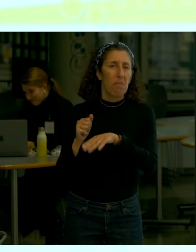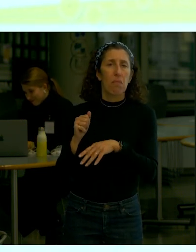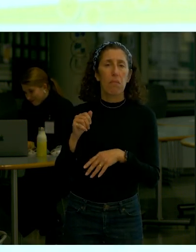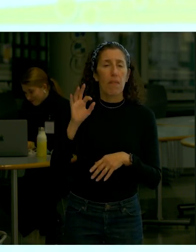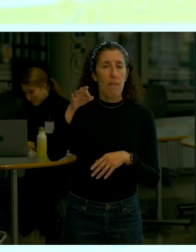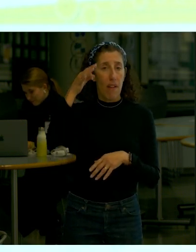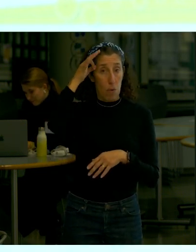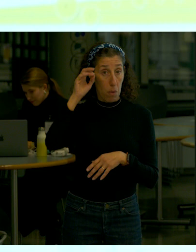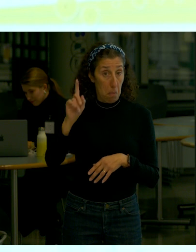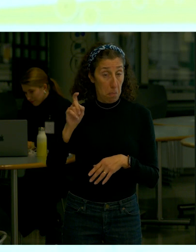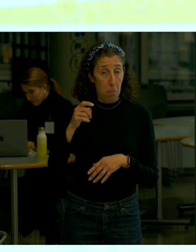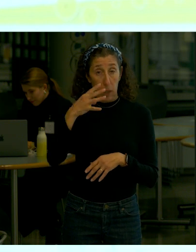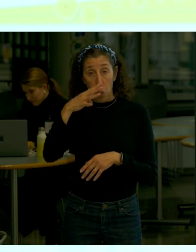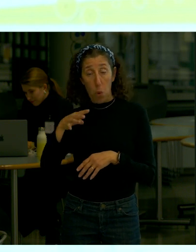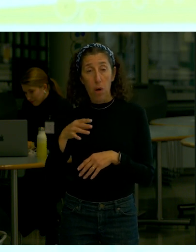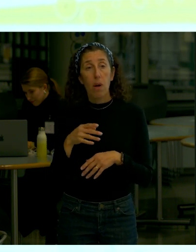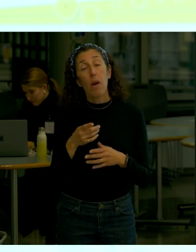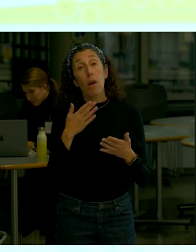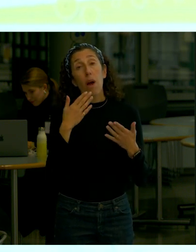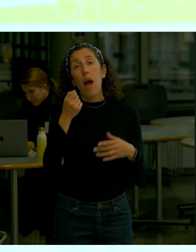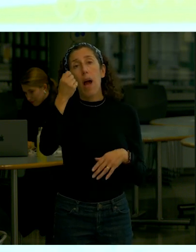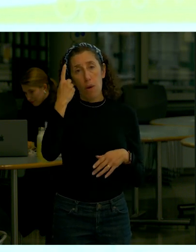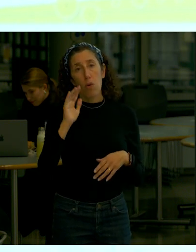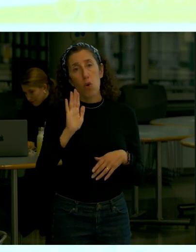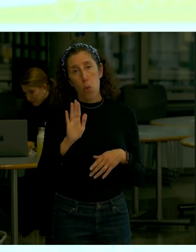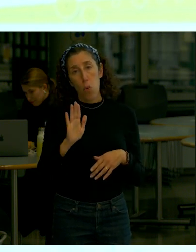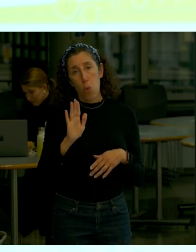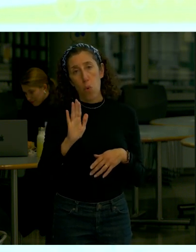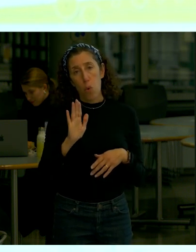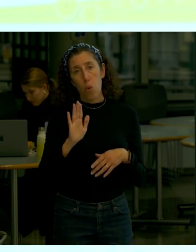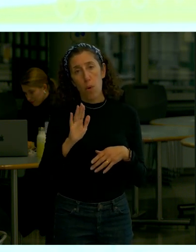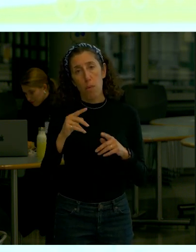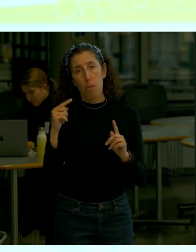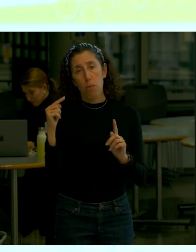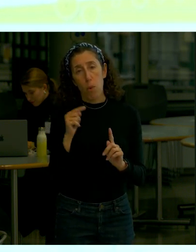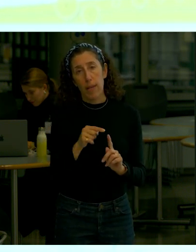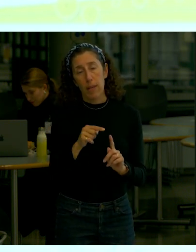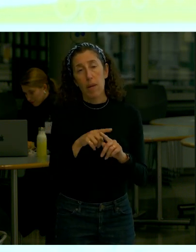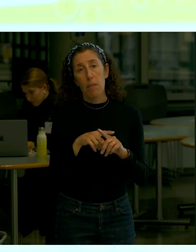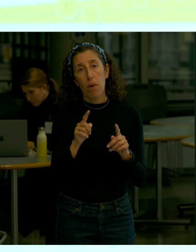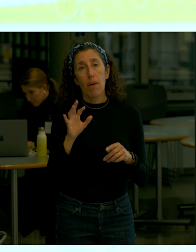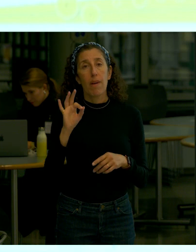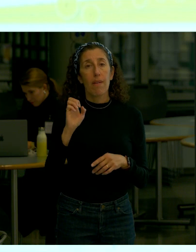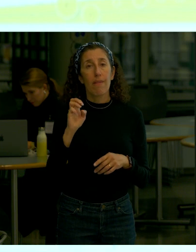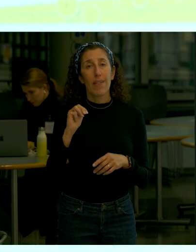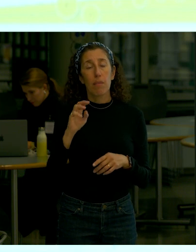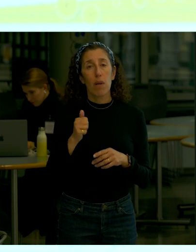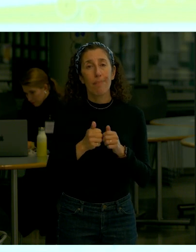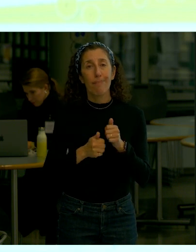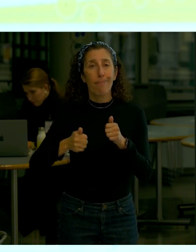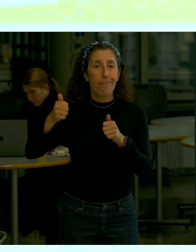but the FEMA has regulatory control over all flood insurance mapping